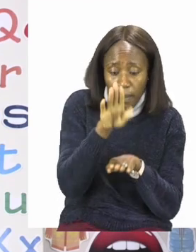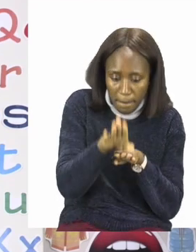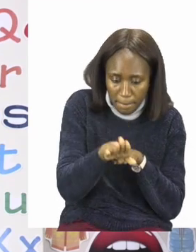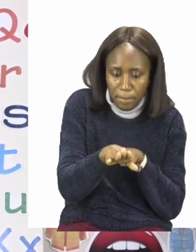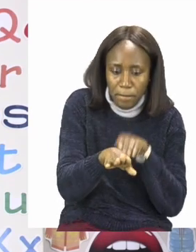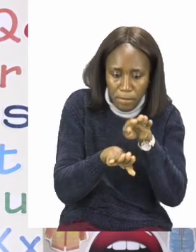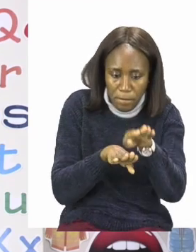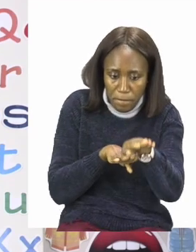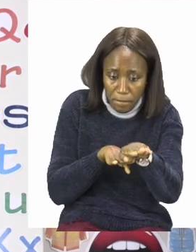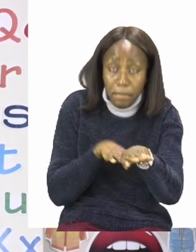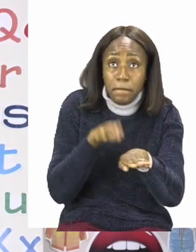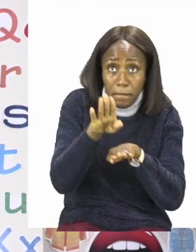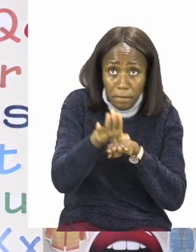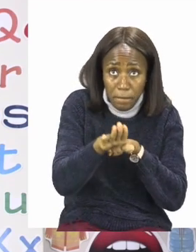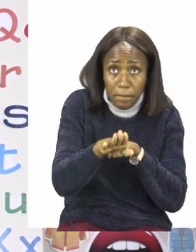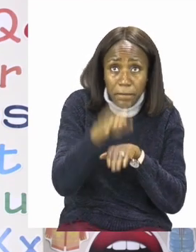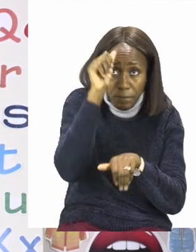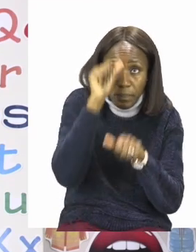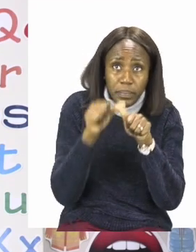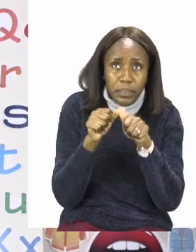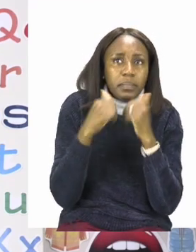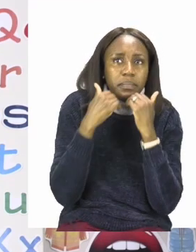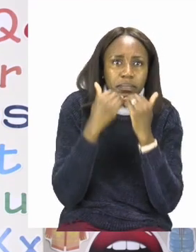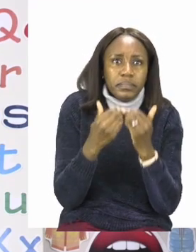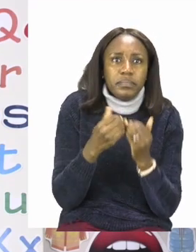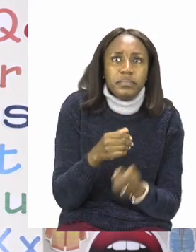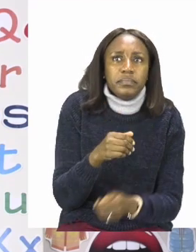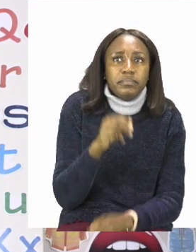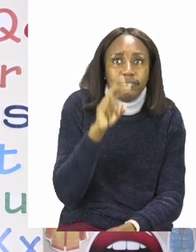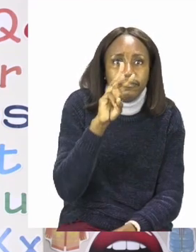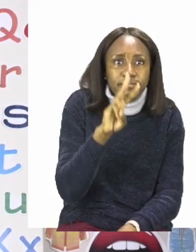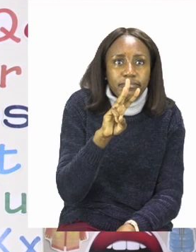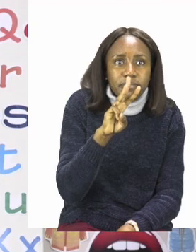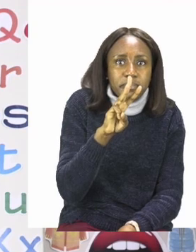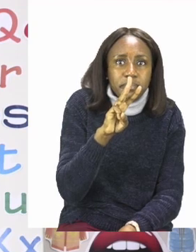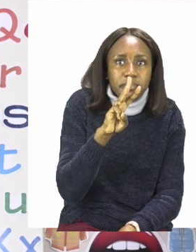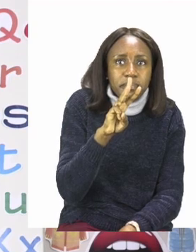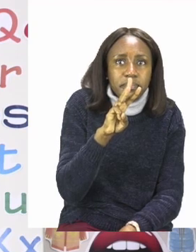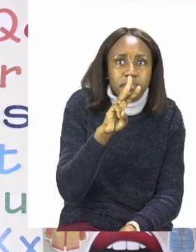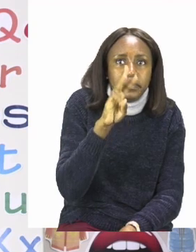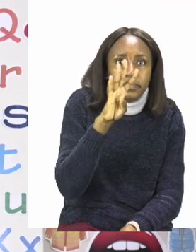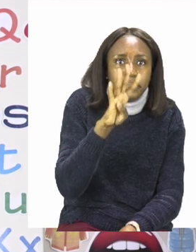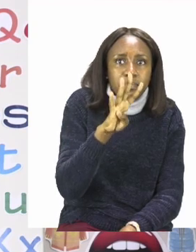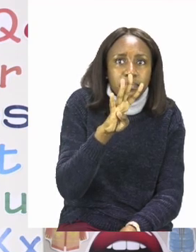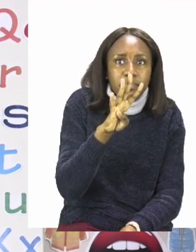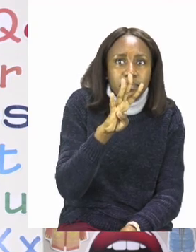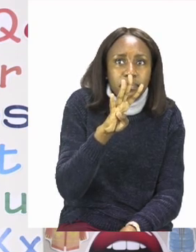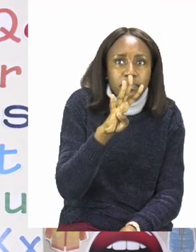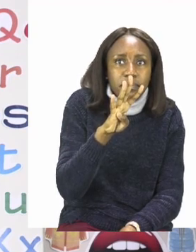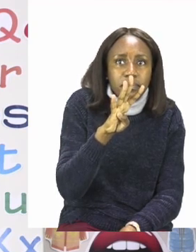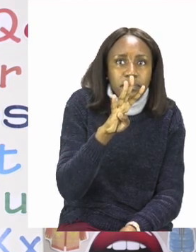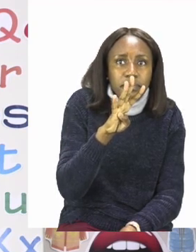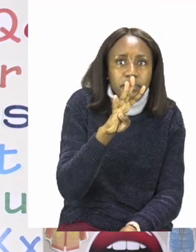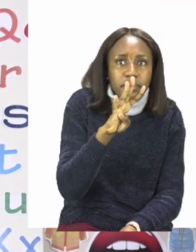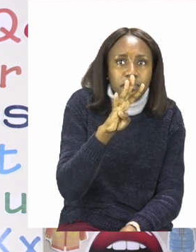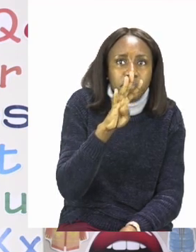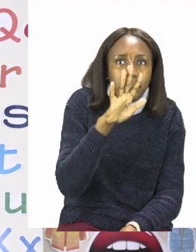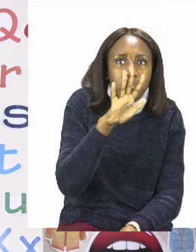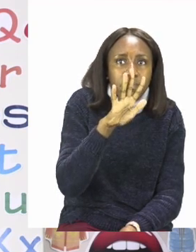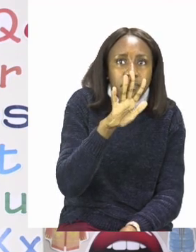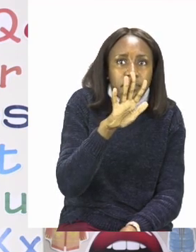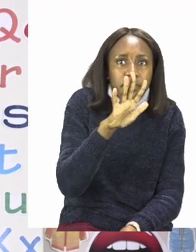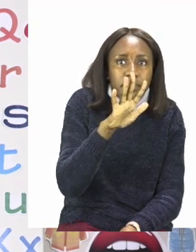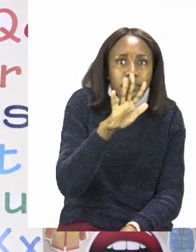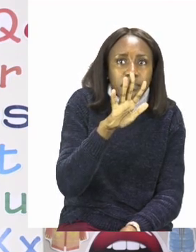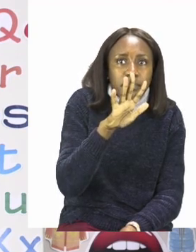right next to each other and try to balance. 3, 4, 5,